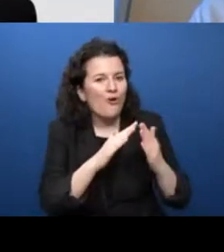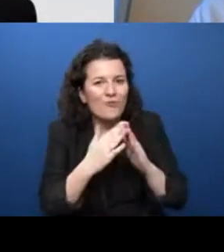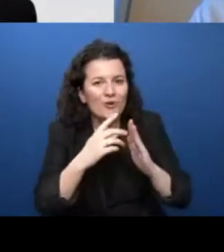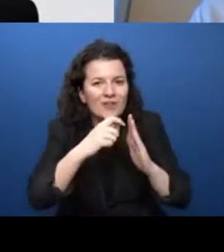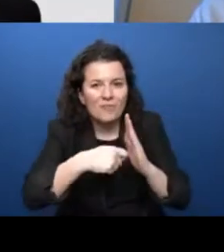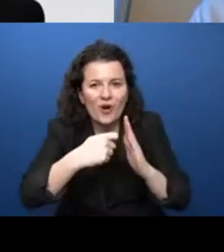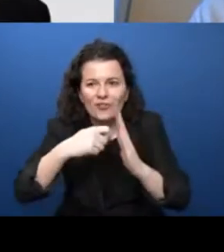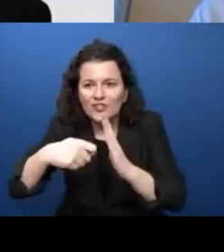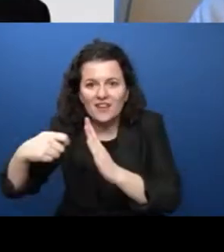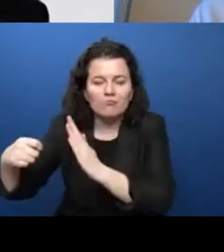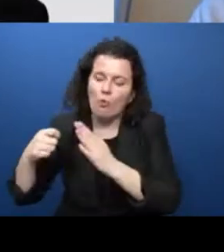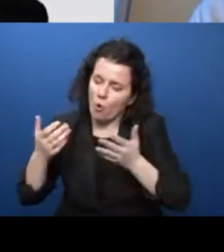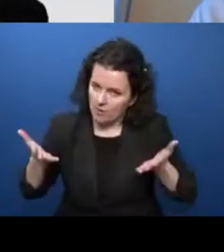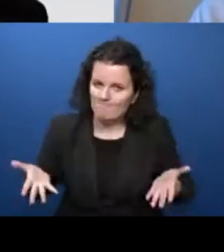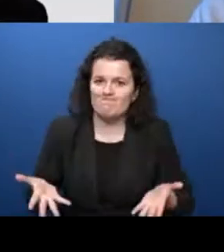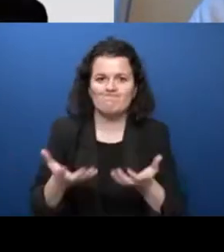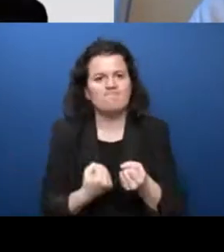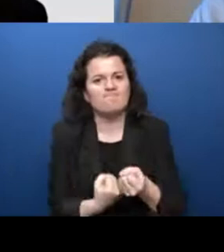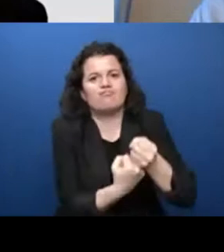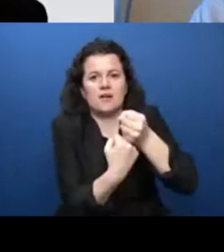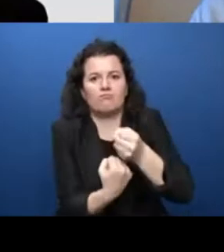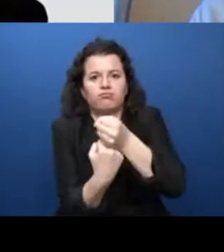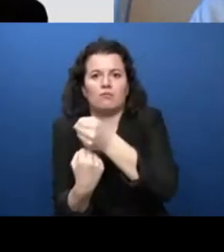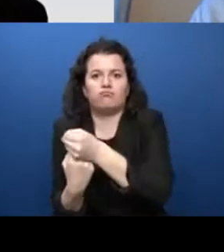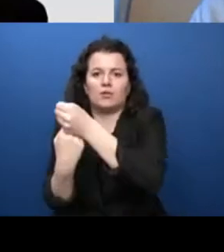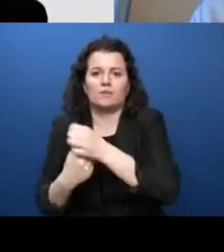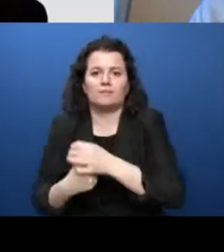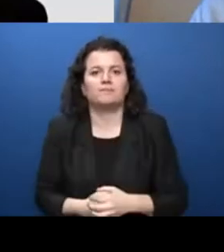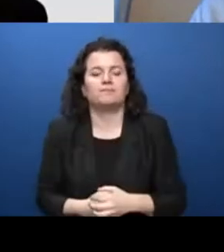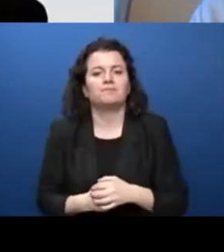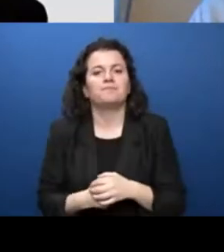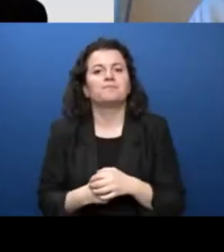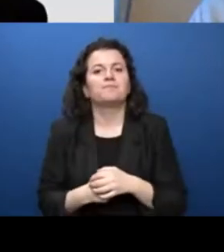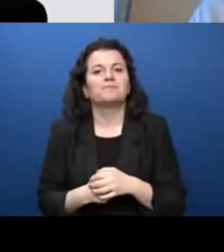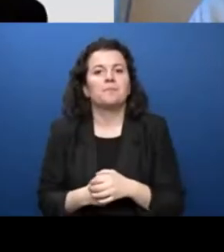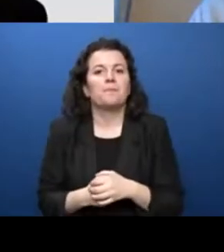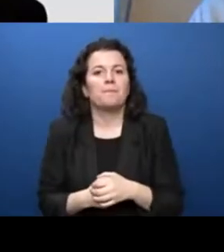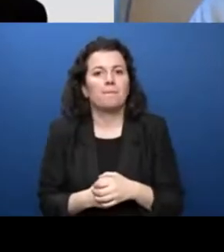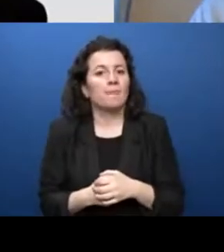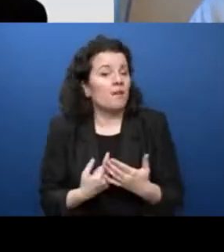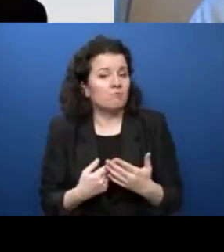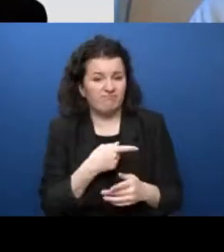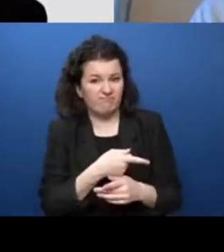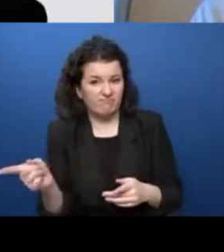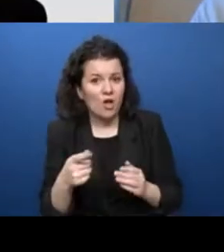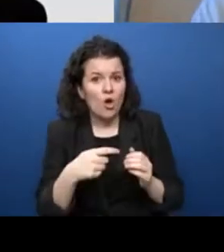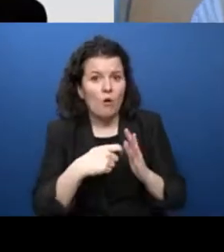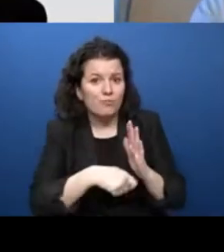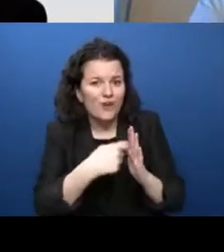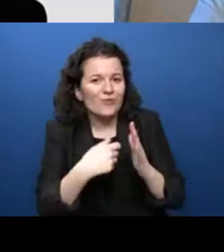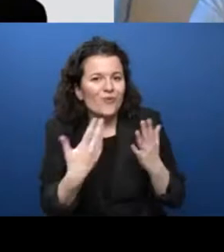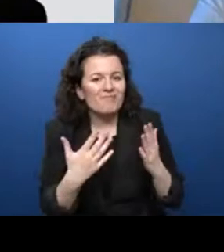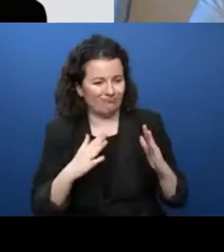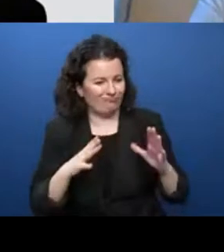estos están basados en una organización colectiva. This kind of projects are based on a collective organization.